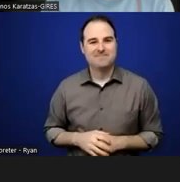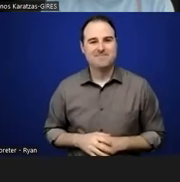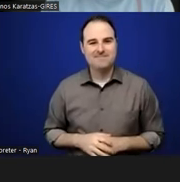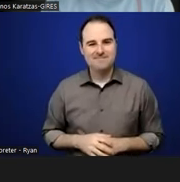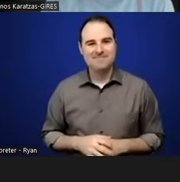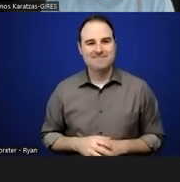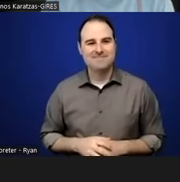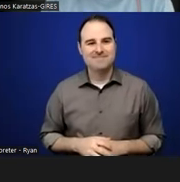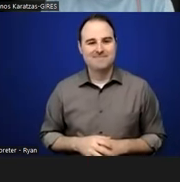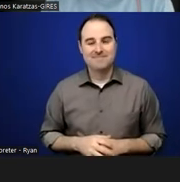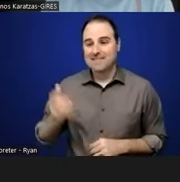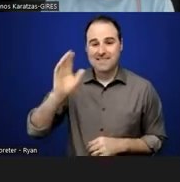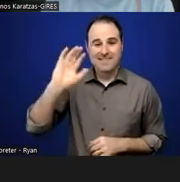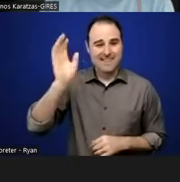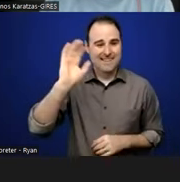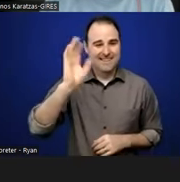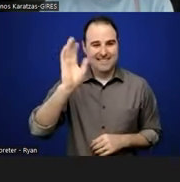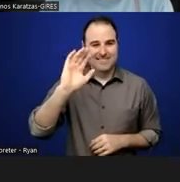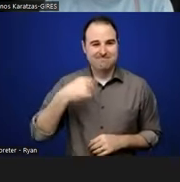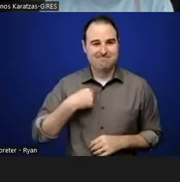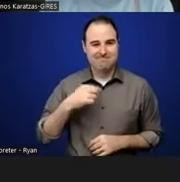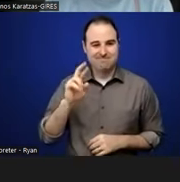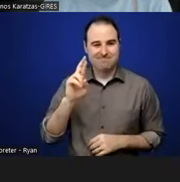Okay. Hi. Hi, everybody. Hey, Rebecca.